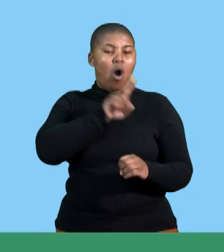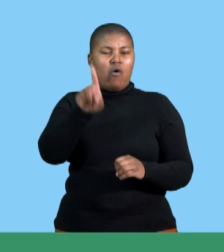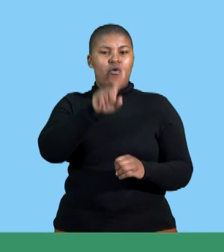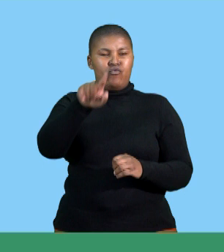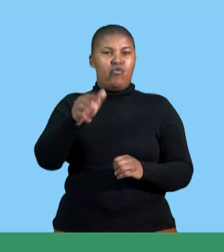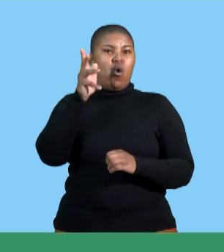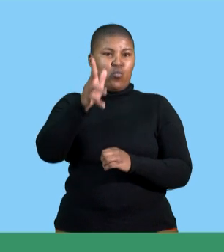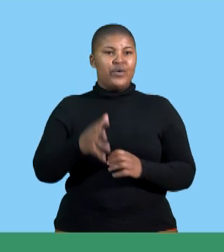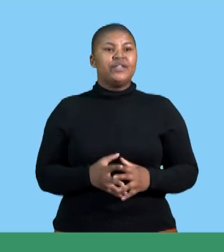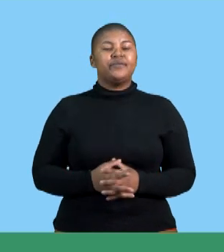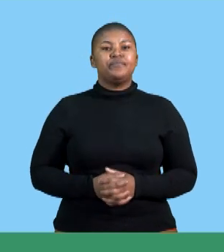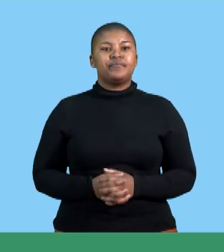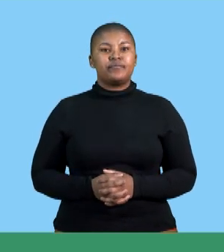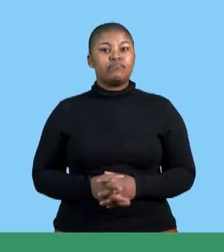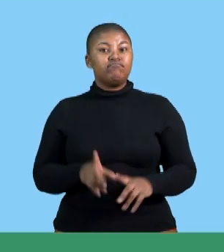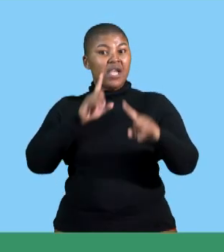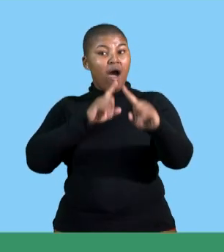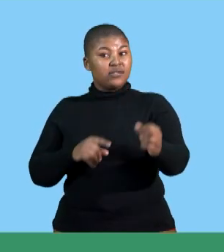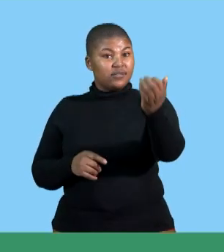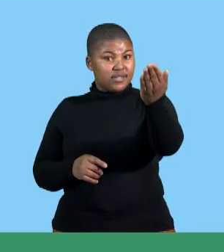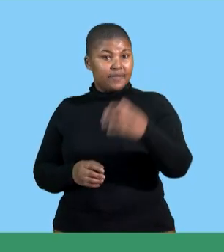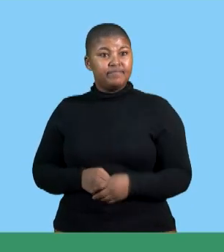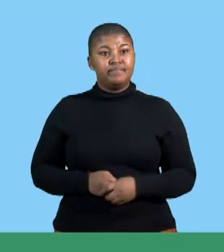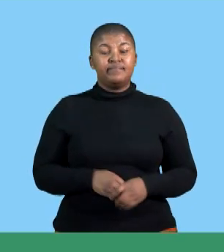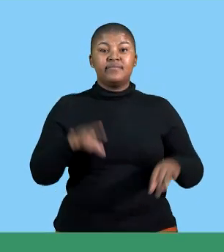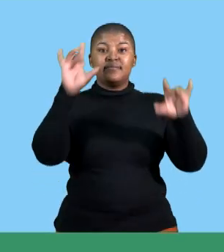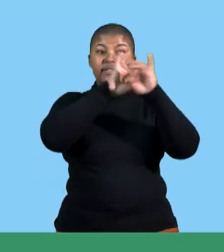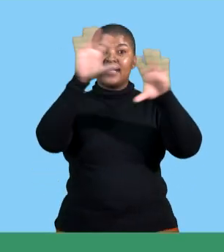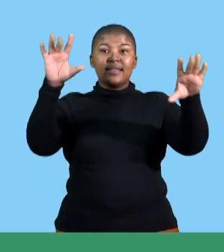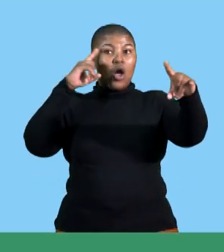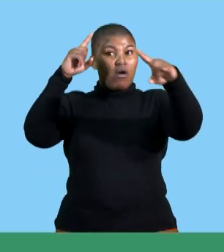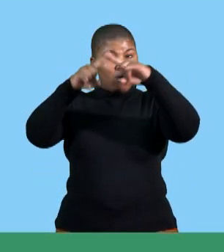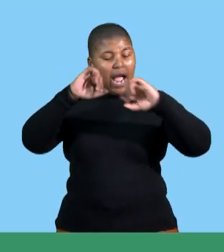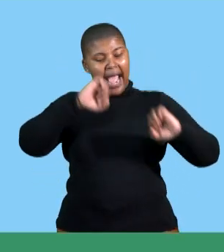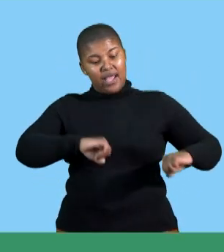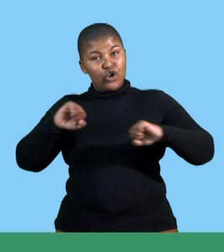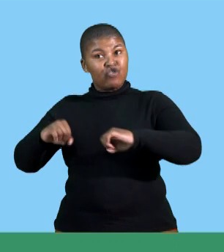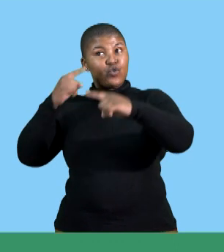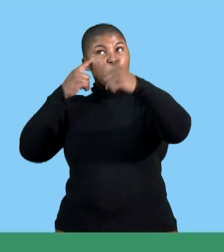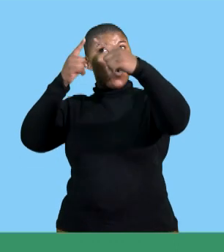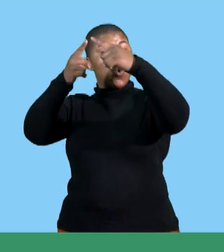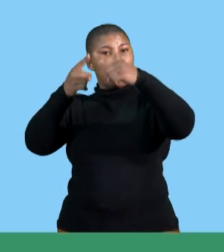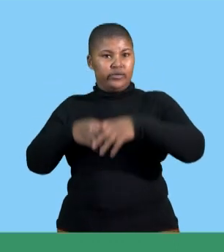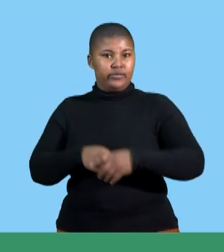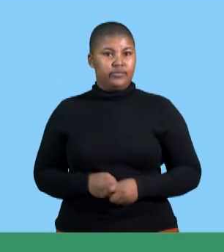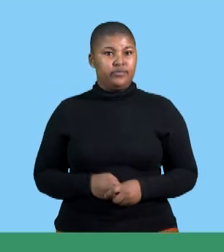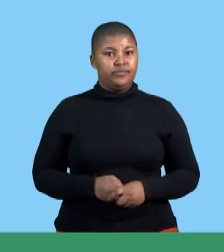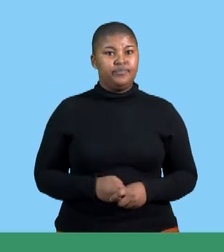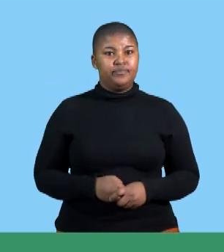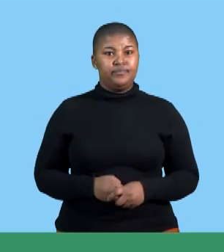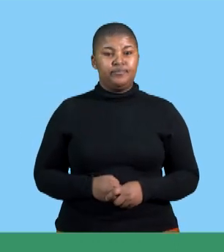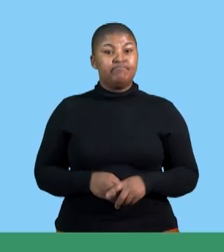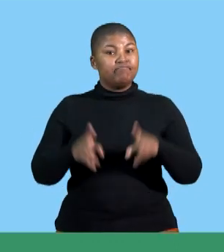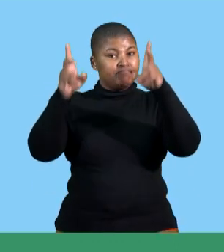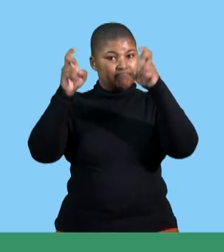our correct answer which is clear objectives and agreed goals you take the sentence from the beginning up until the end